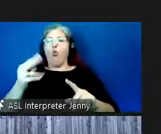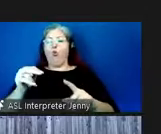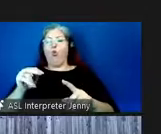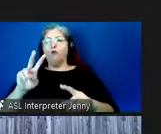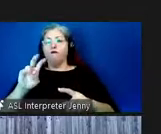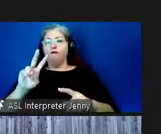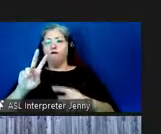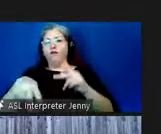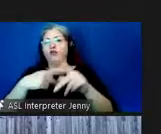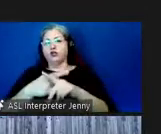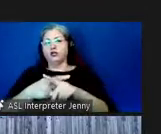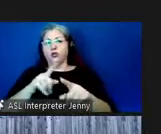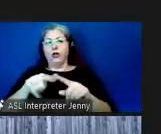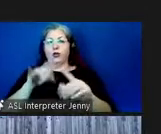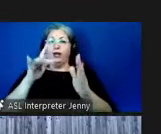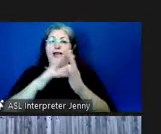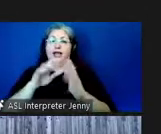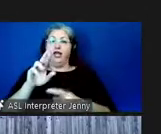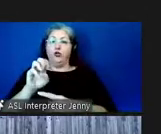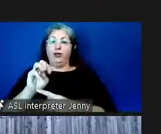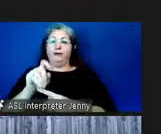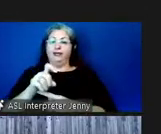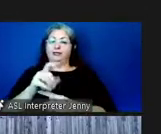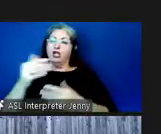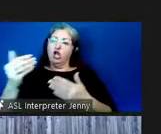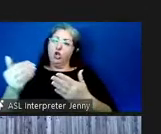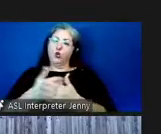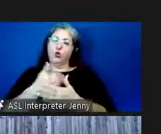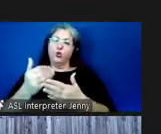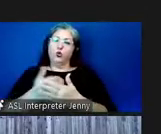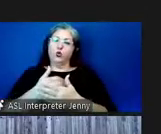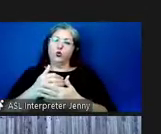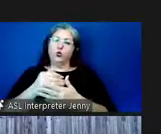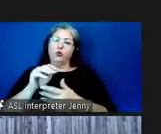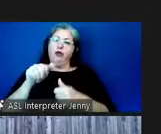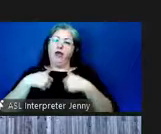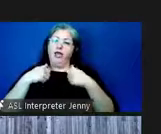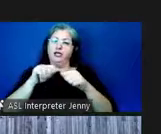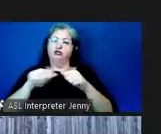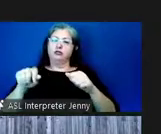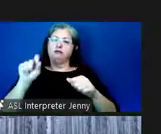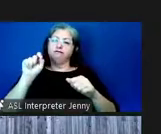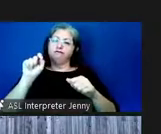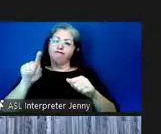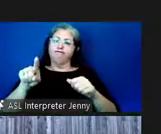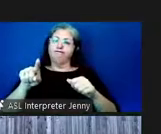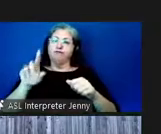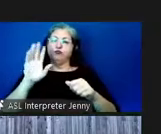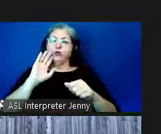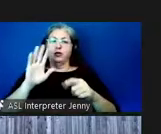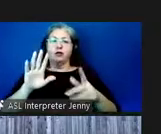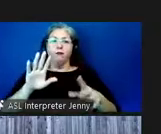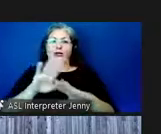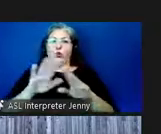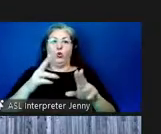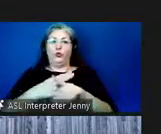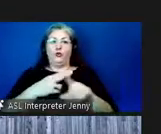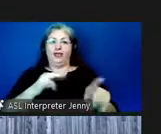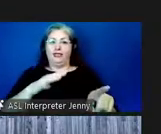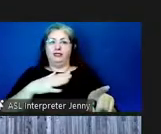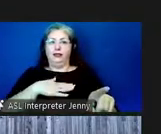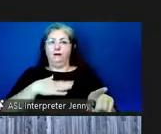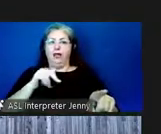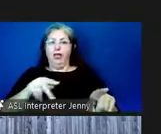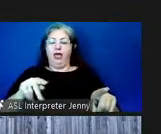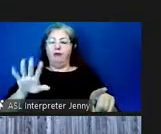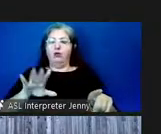every time you click that remix button a brand new version is created i have a brand new url so don't use that because that was my app what you